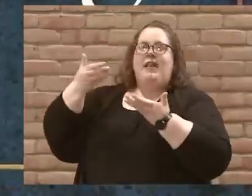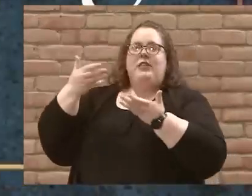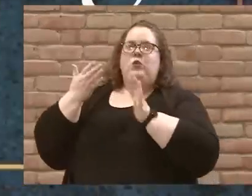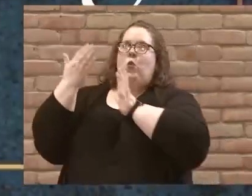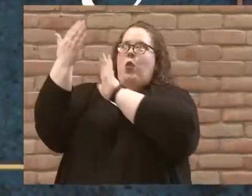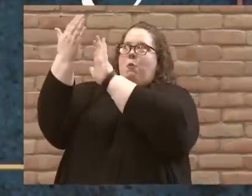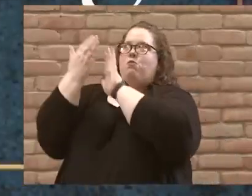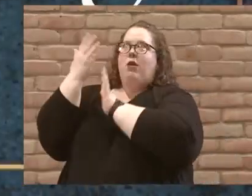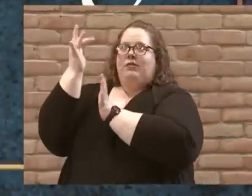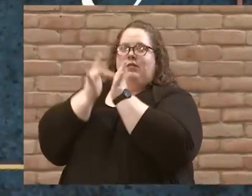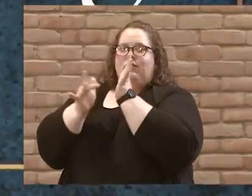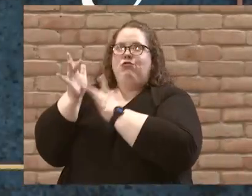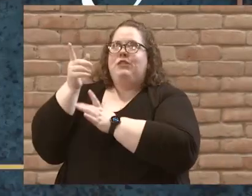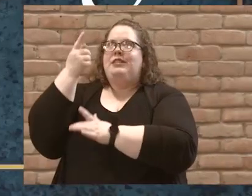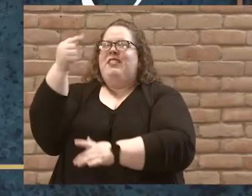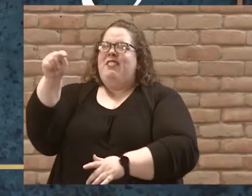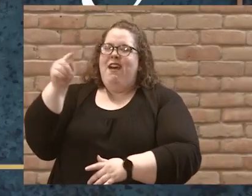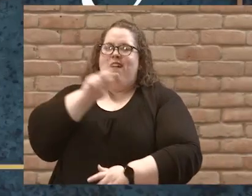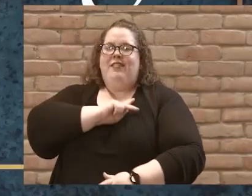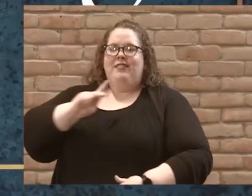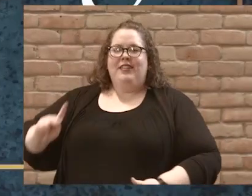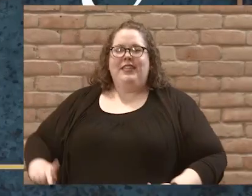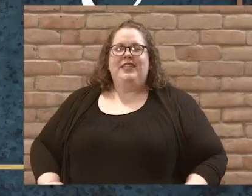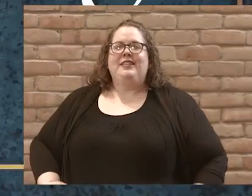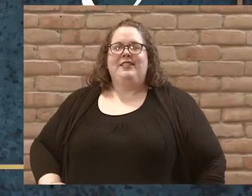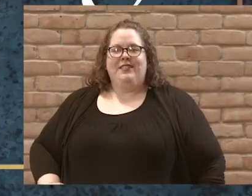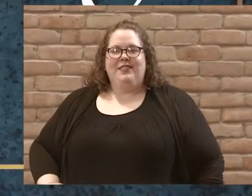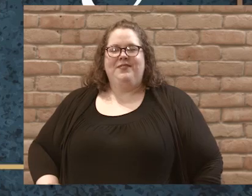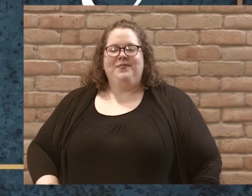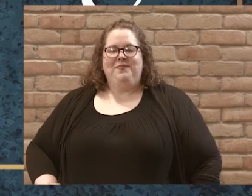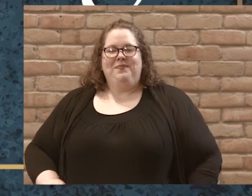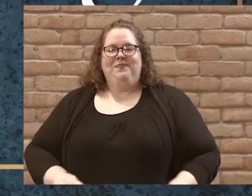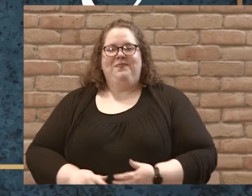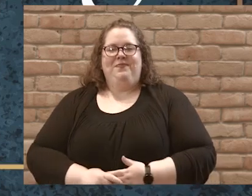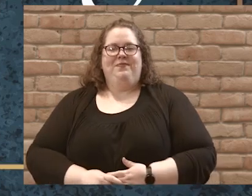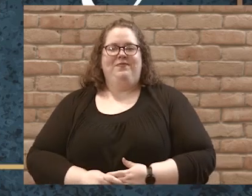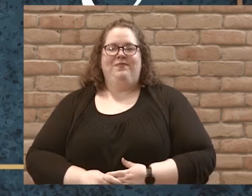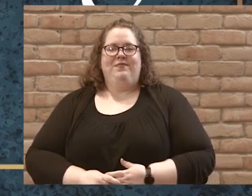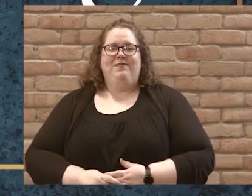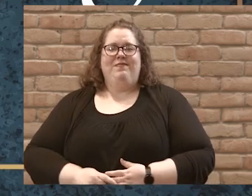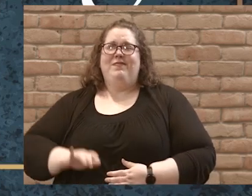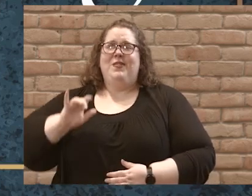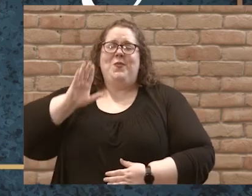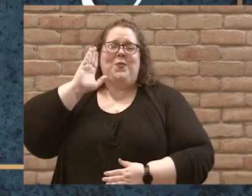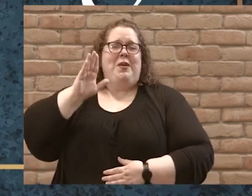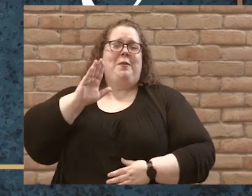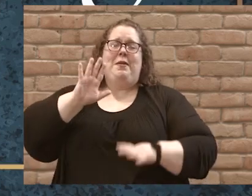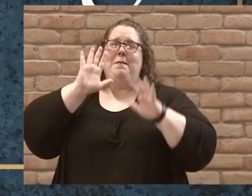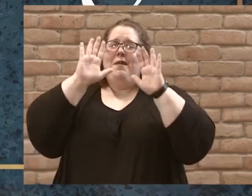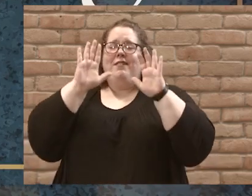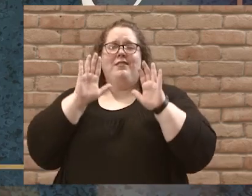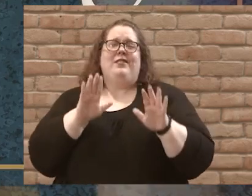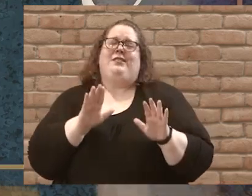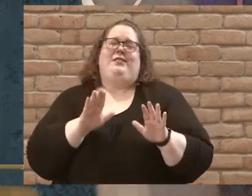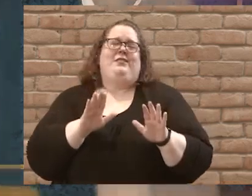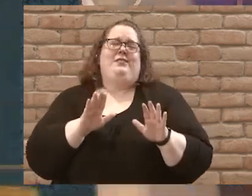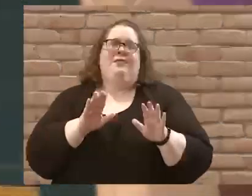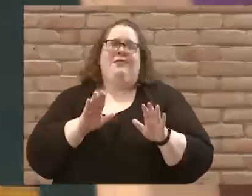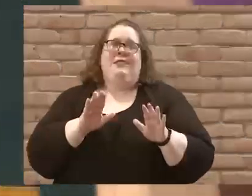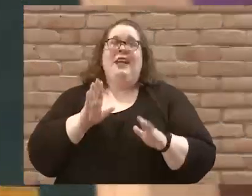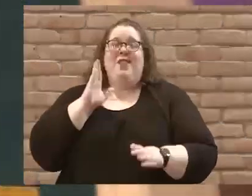Jesus, the King, and it will be magnificent and it will be